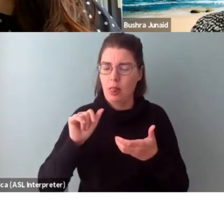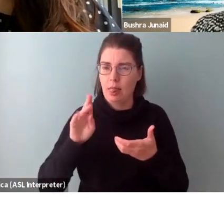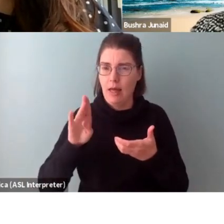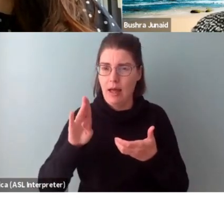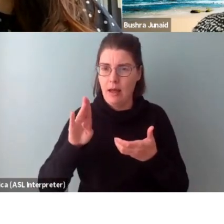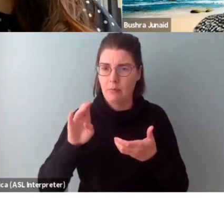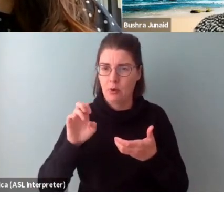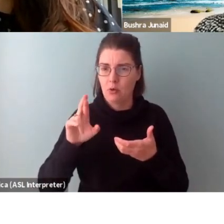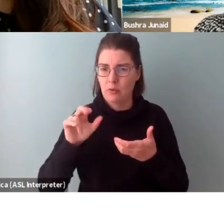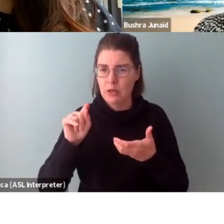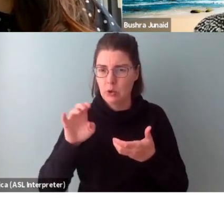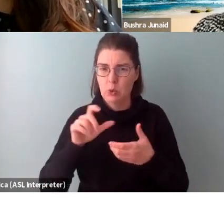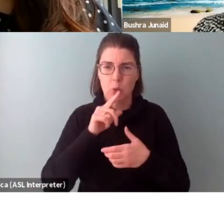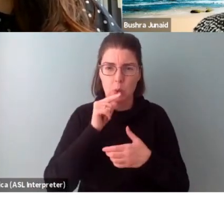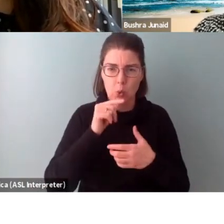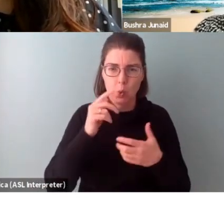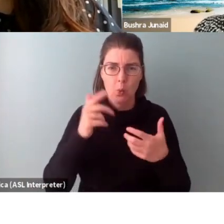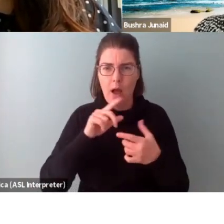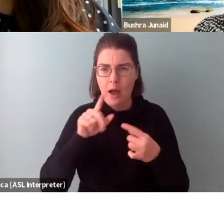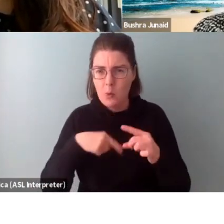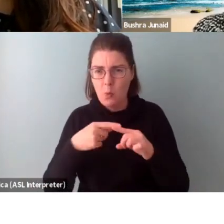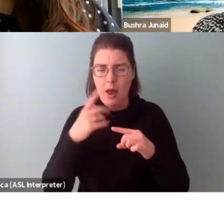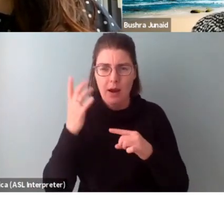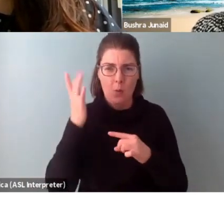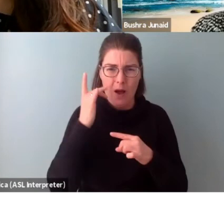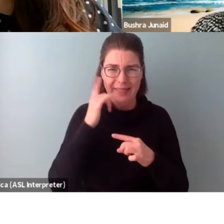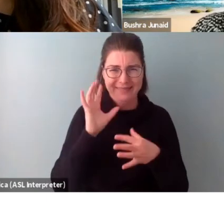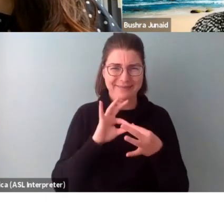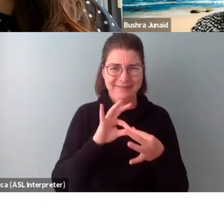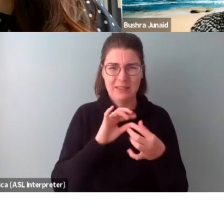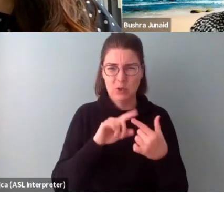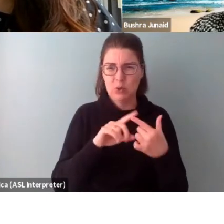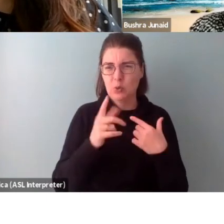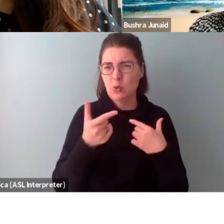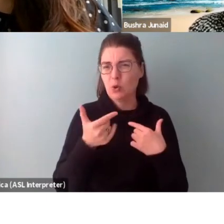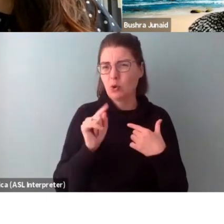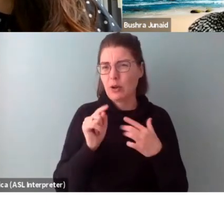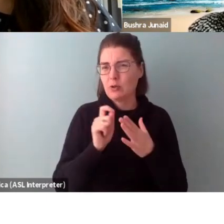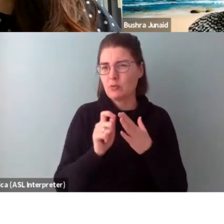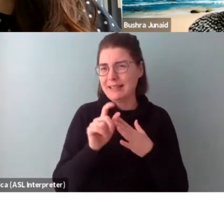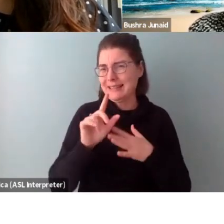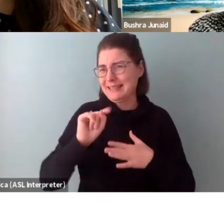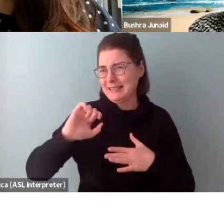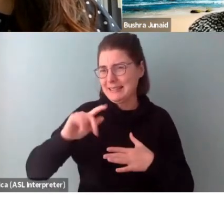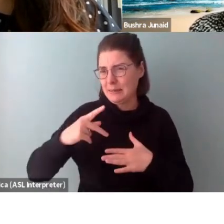and why. I think this relates back to when we were talking about the grant writing tips.